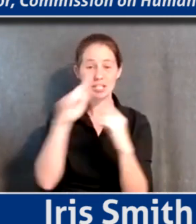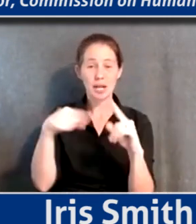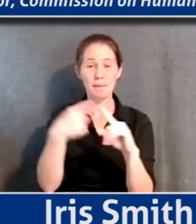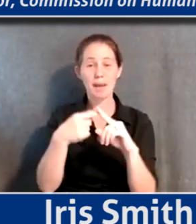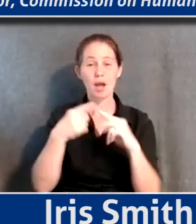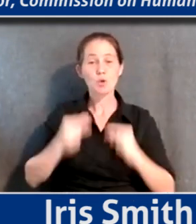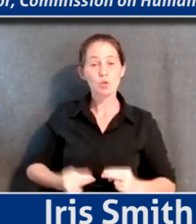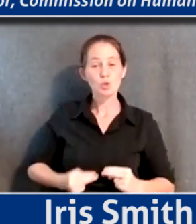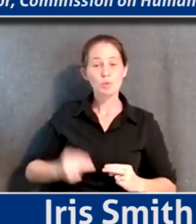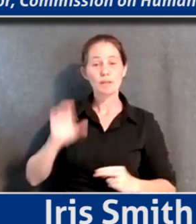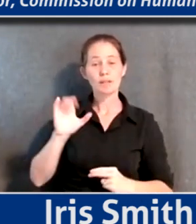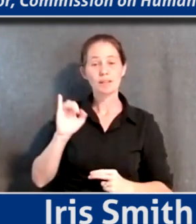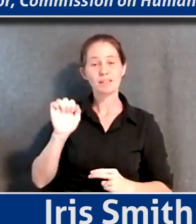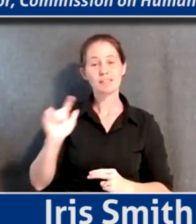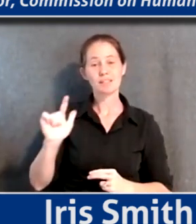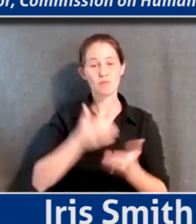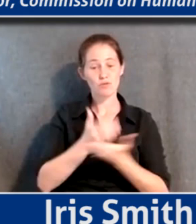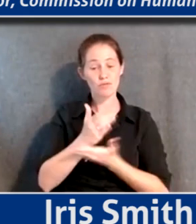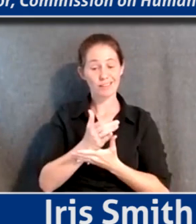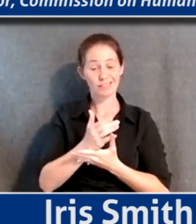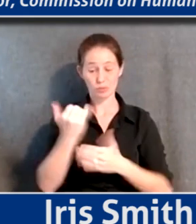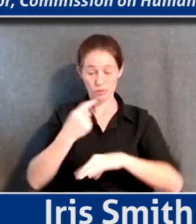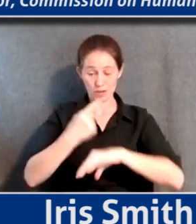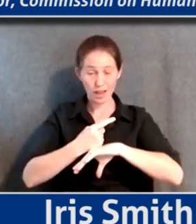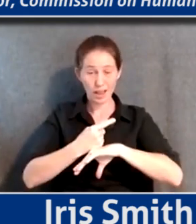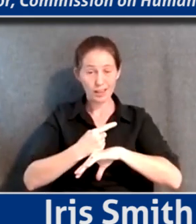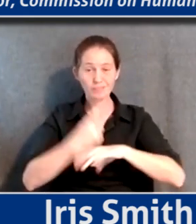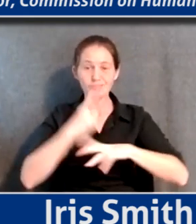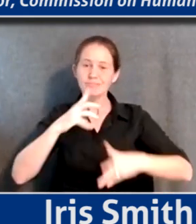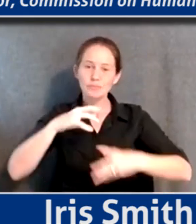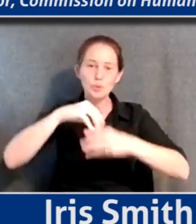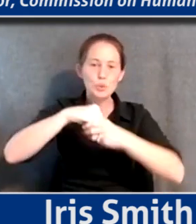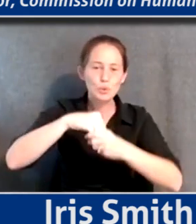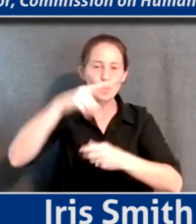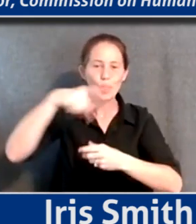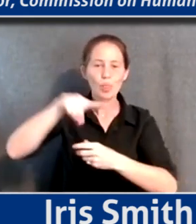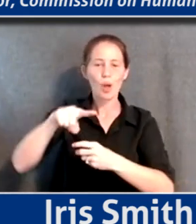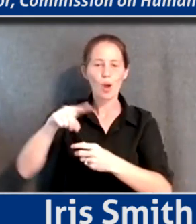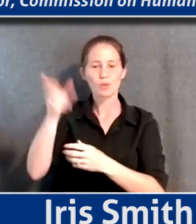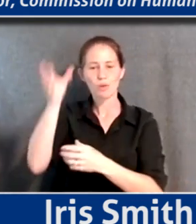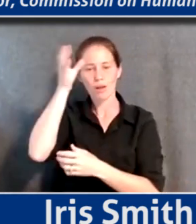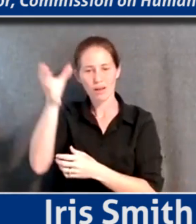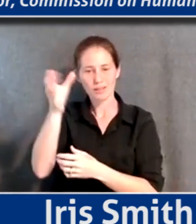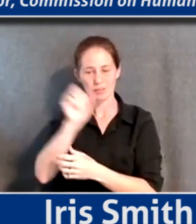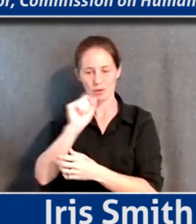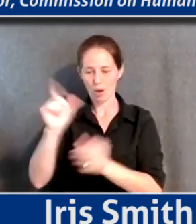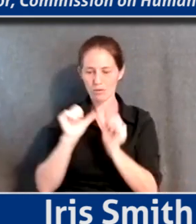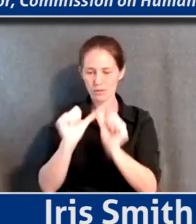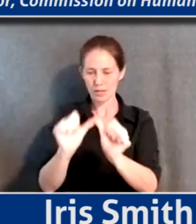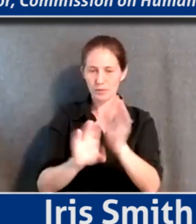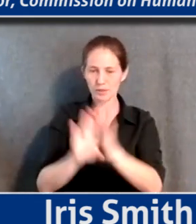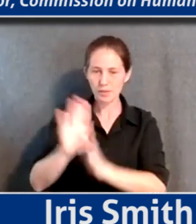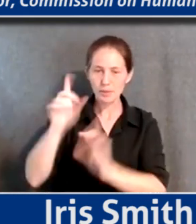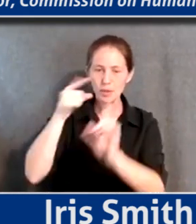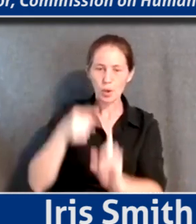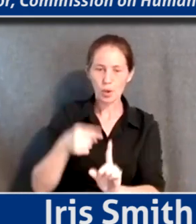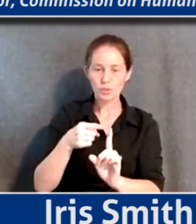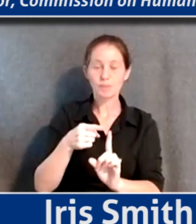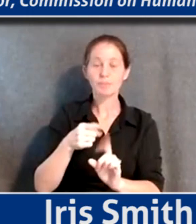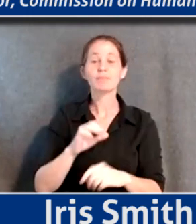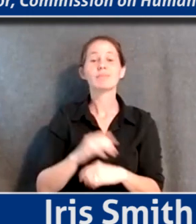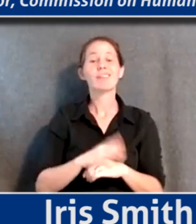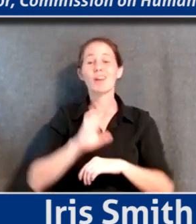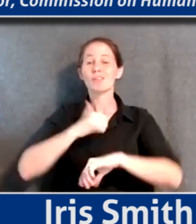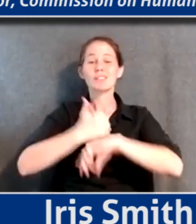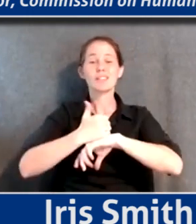rights. And so a lot of what we're talking about today encompasses those ideas and really all of the sustainable development goals are centered around